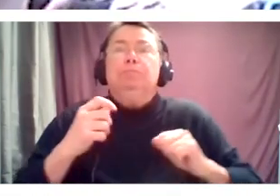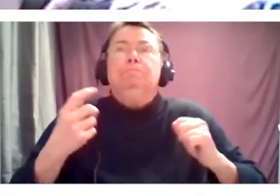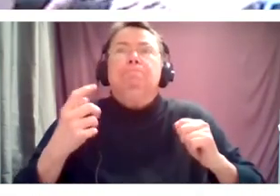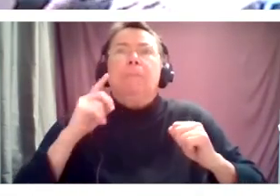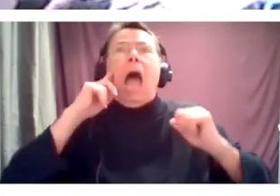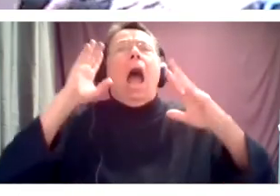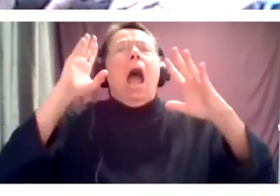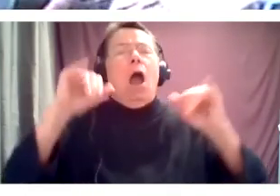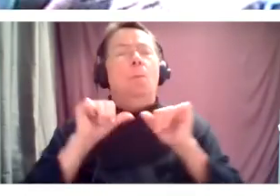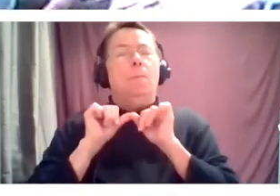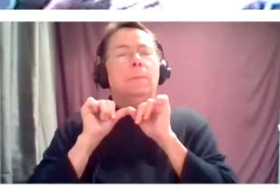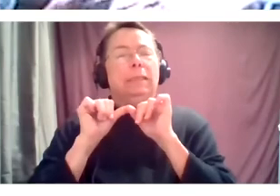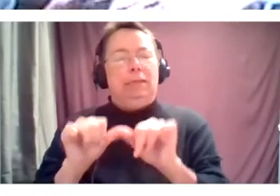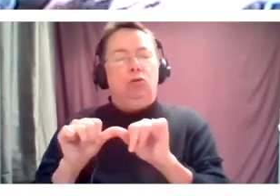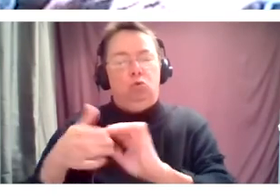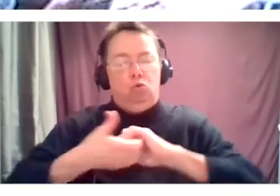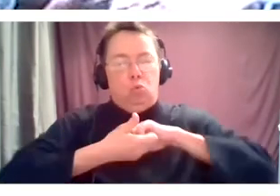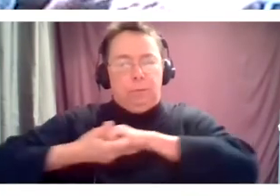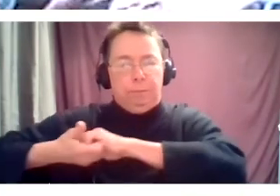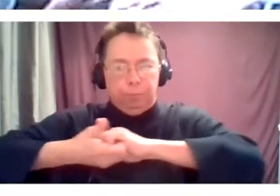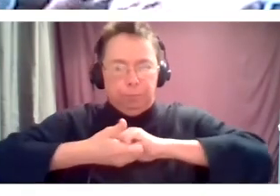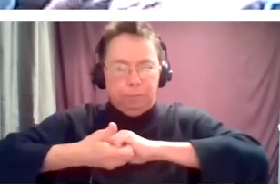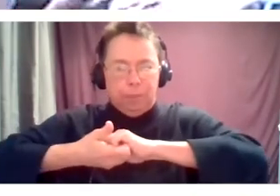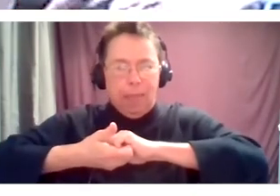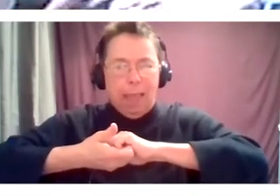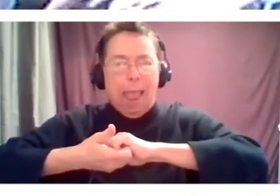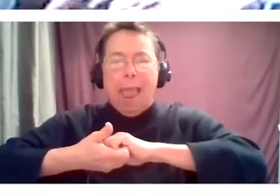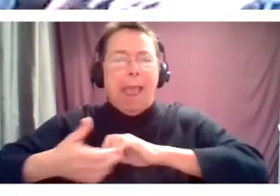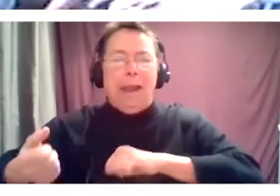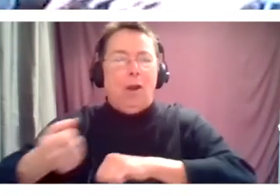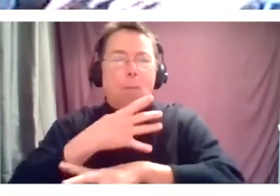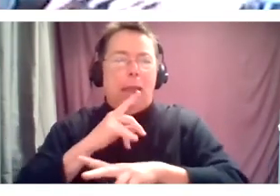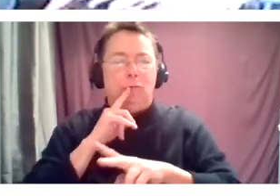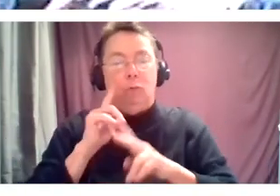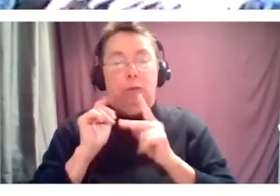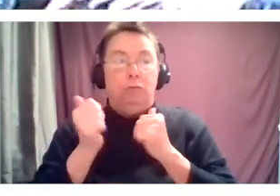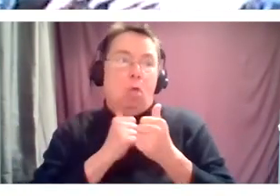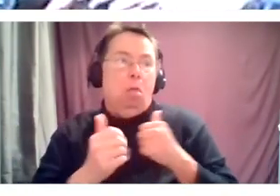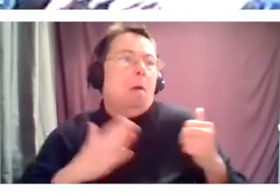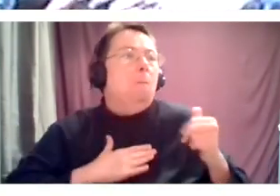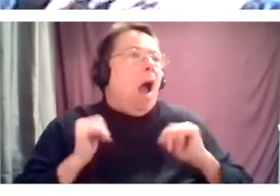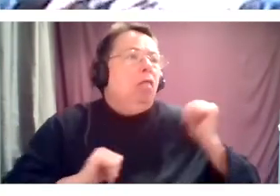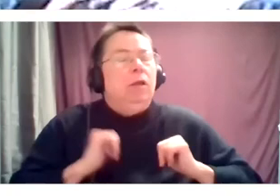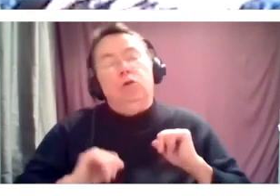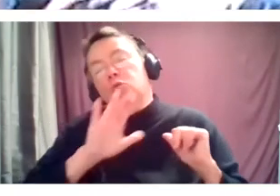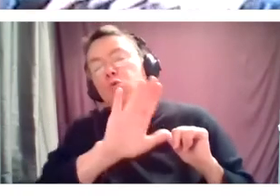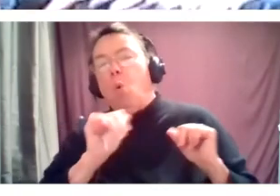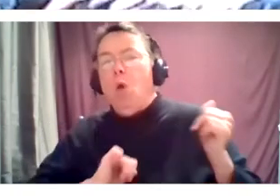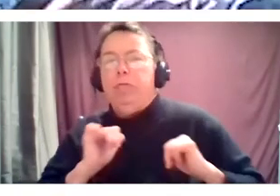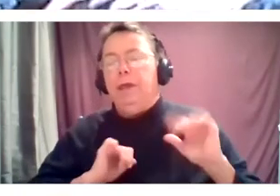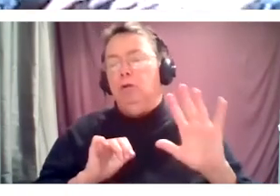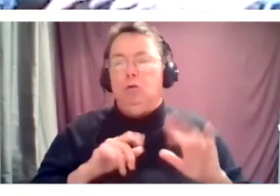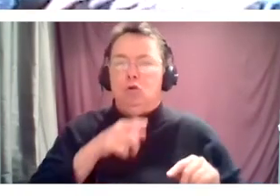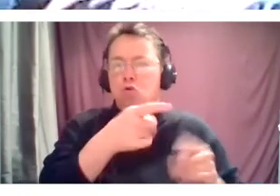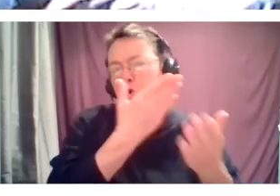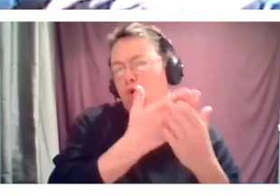and we will not go back to this competitive, my theater, your theater. Who's, who's good at this, who's, who, you